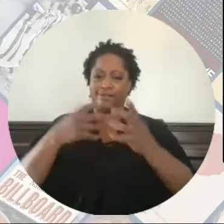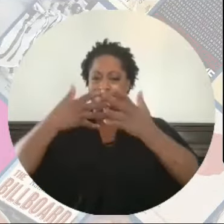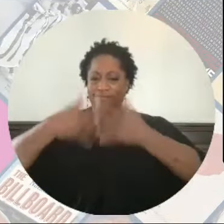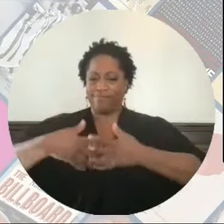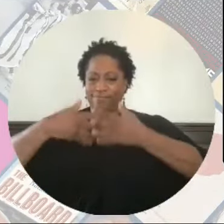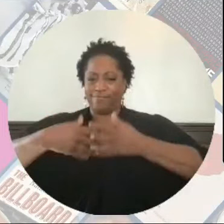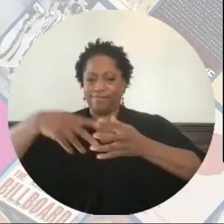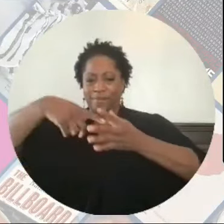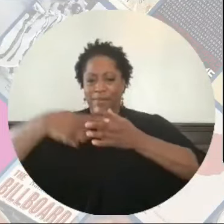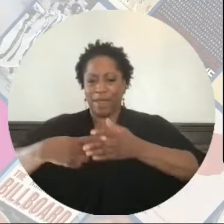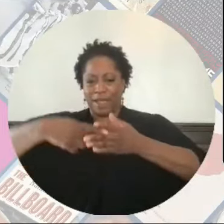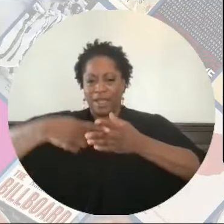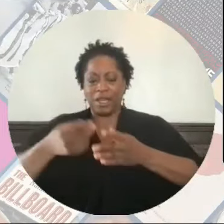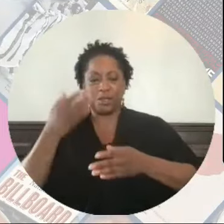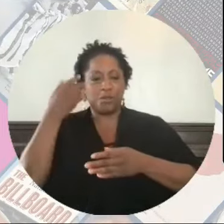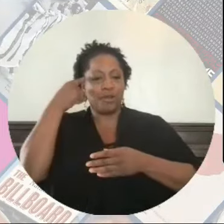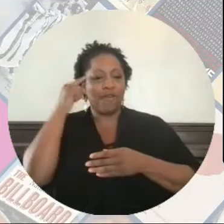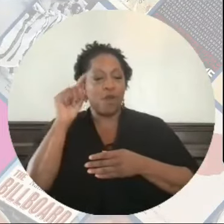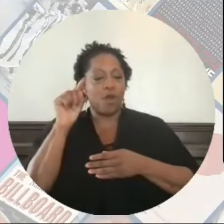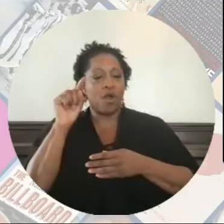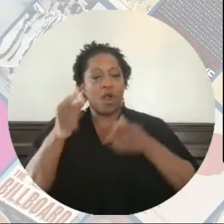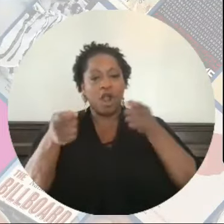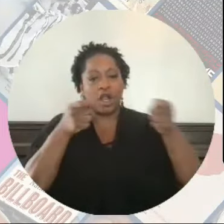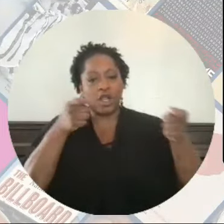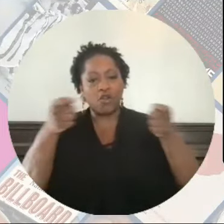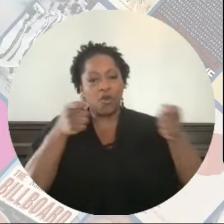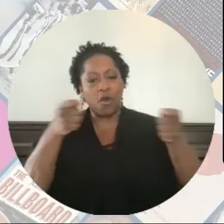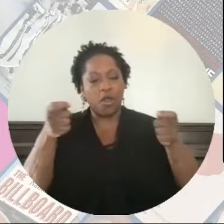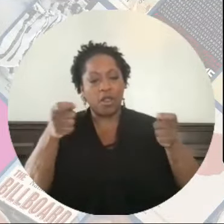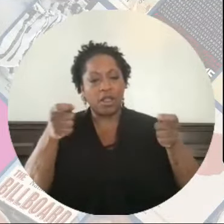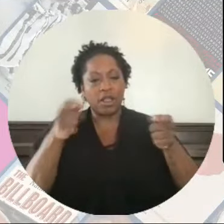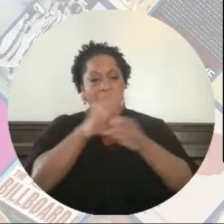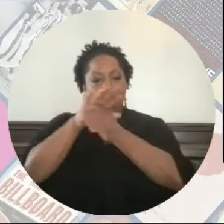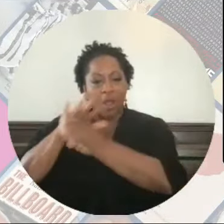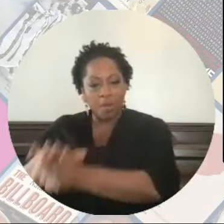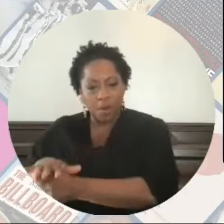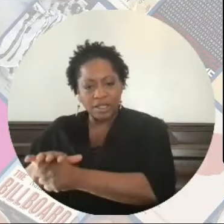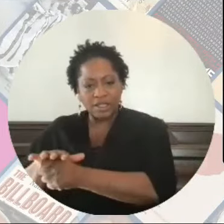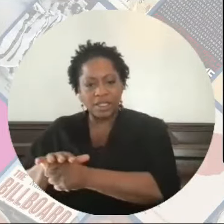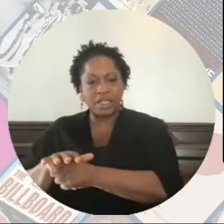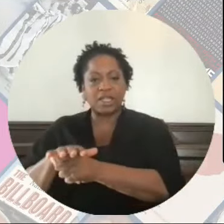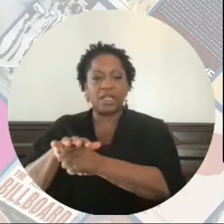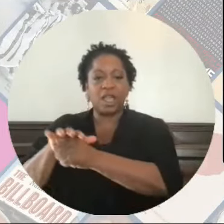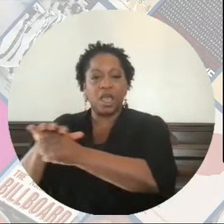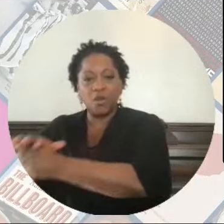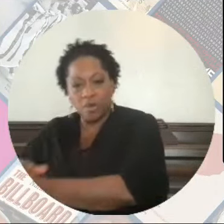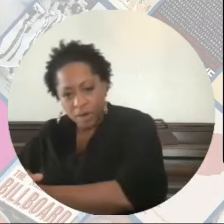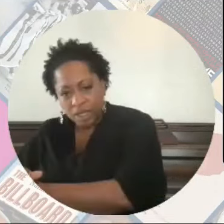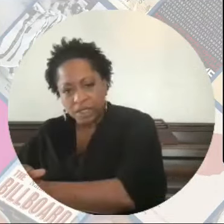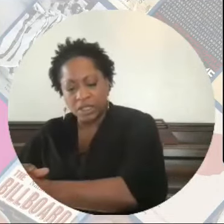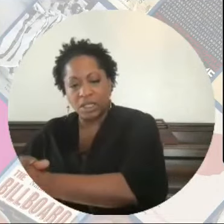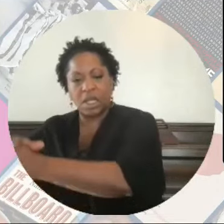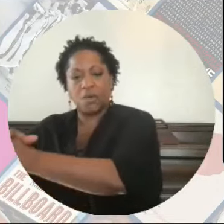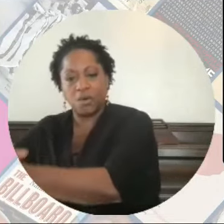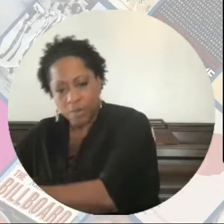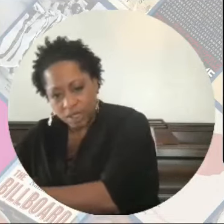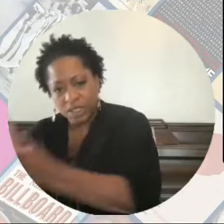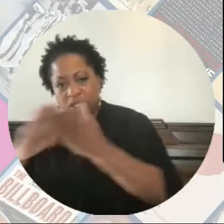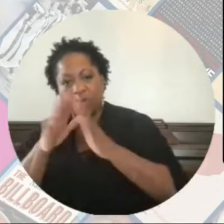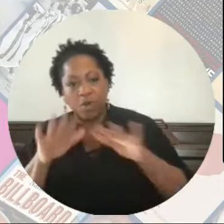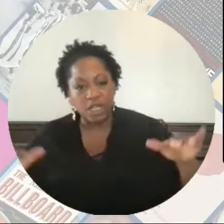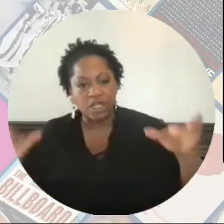for controlling, for oppressing, and repressing our communities everywhere,